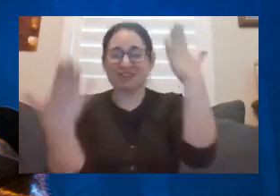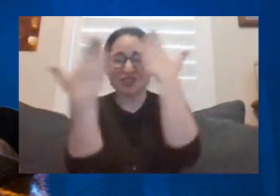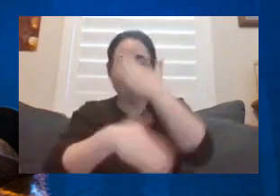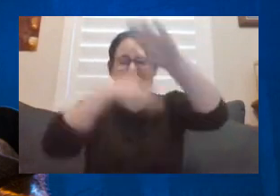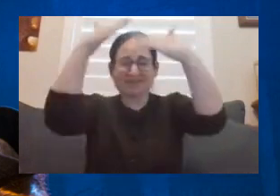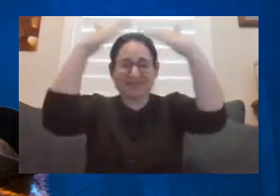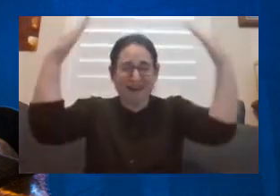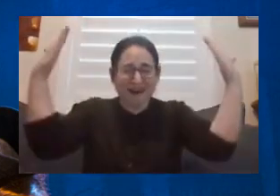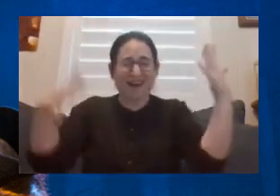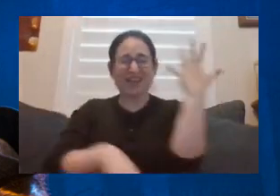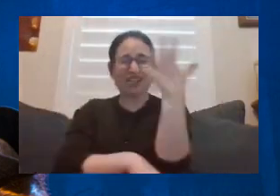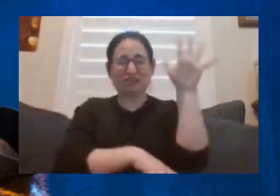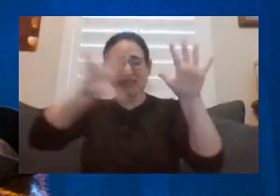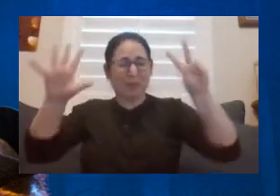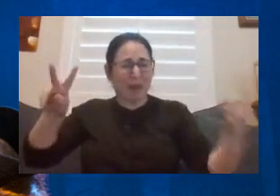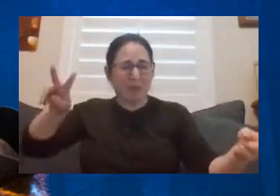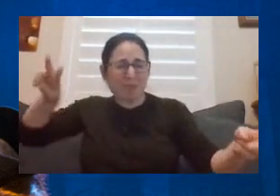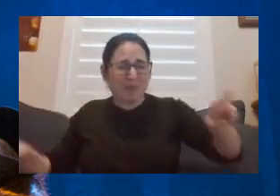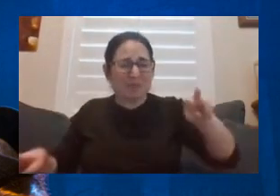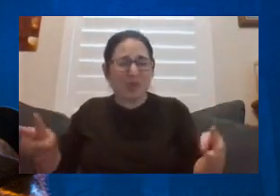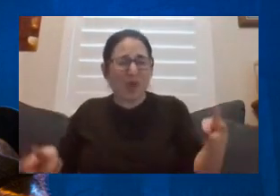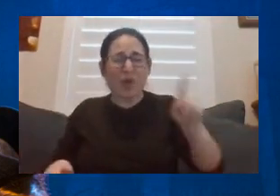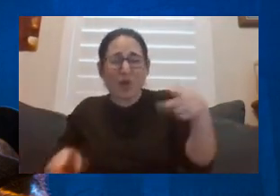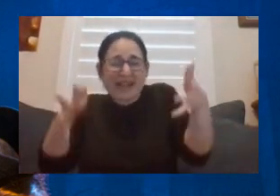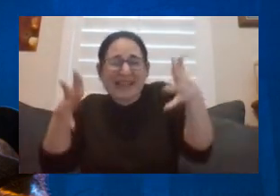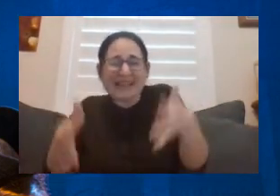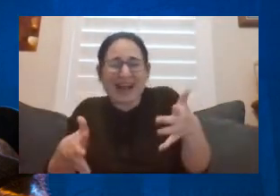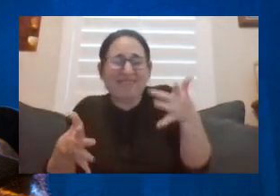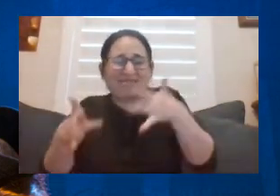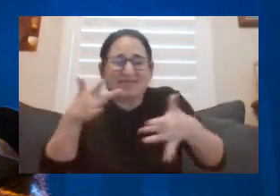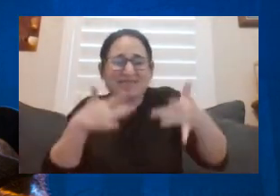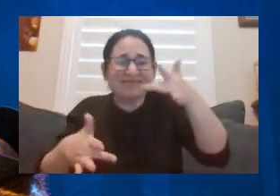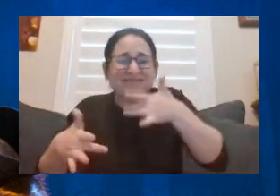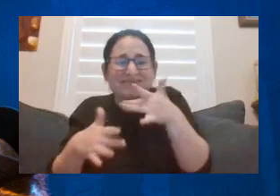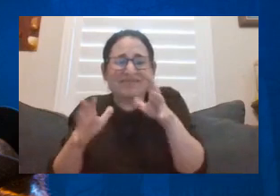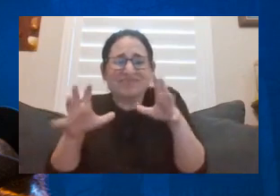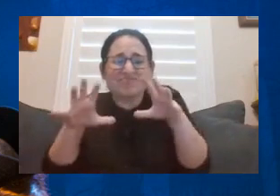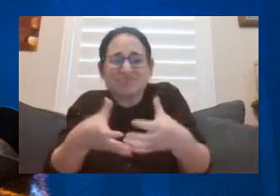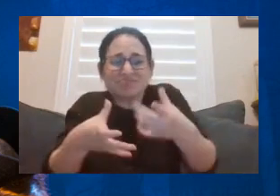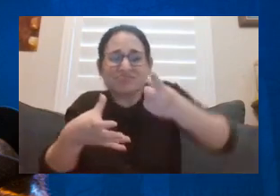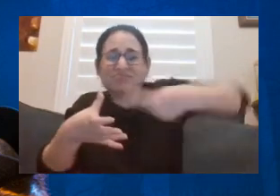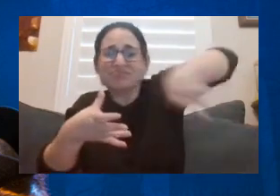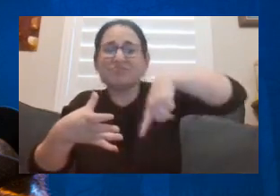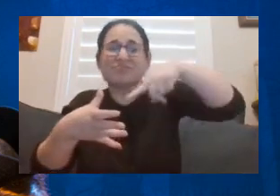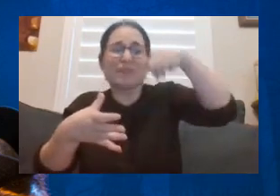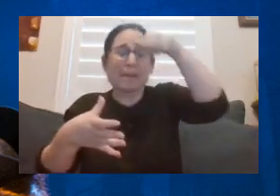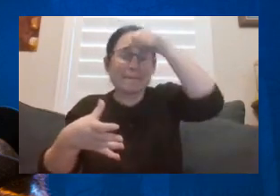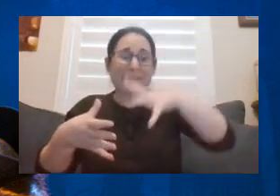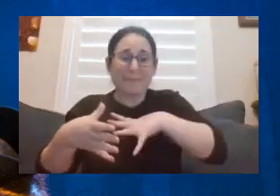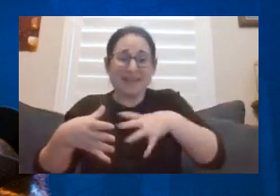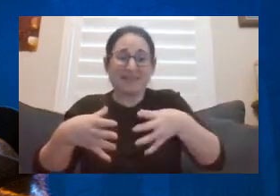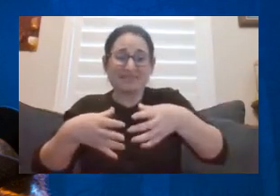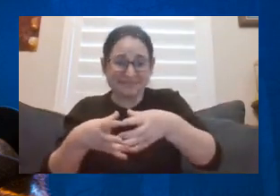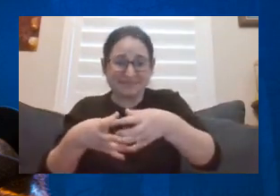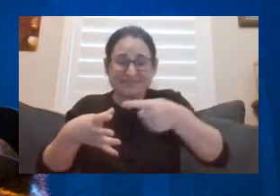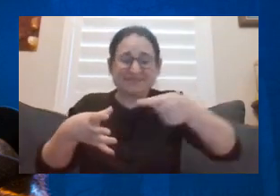barren trees that have shed all their leaves with only skeletal frames remaining create a haunting backdrop. We see a column